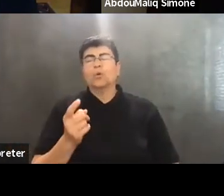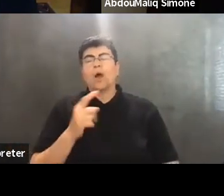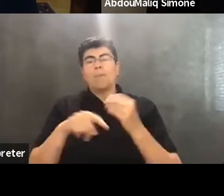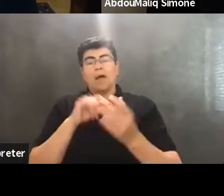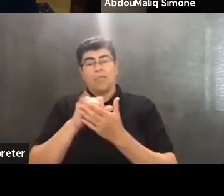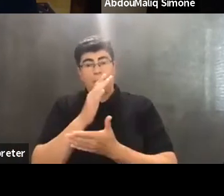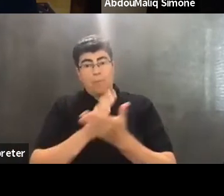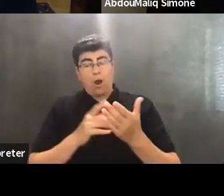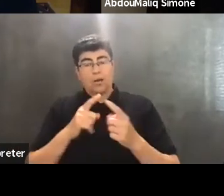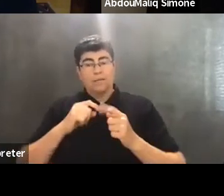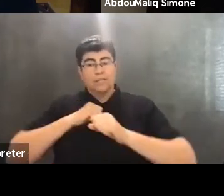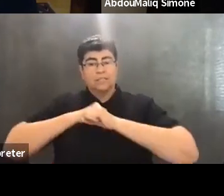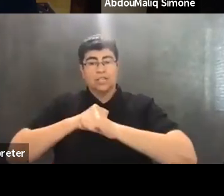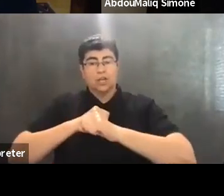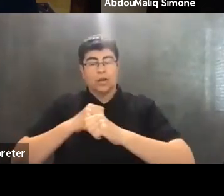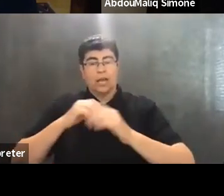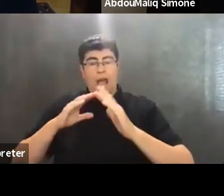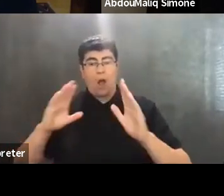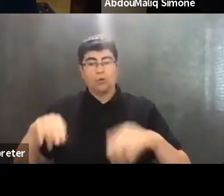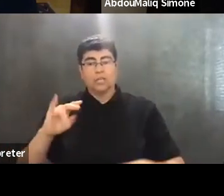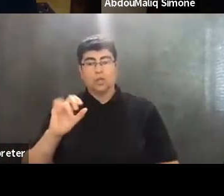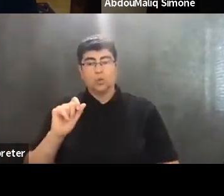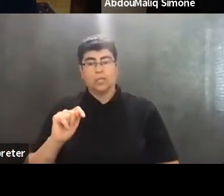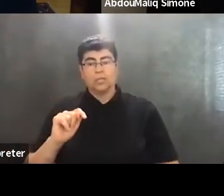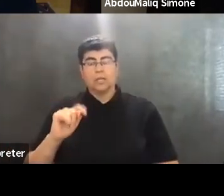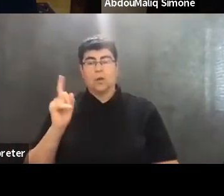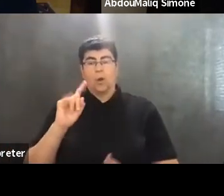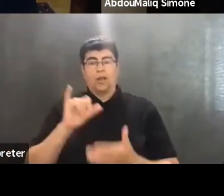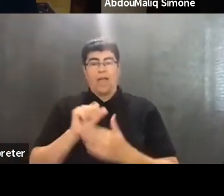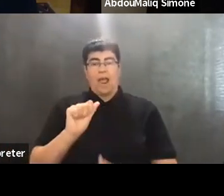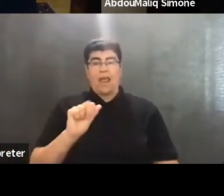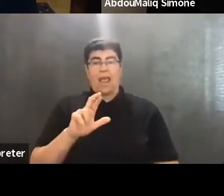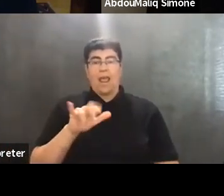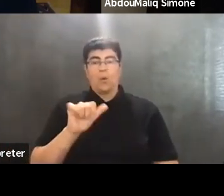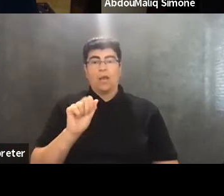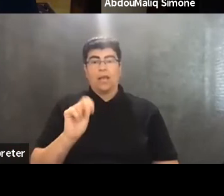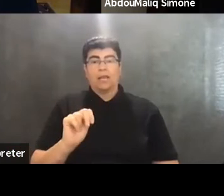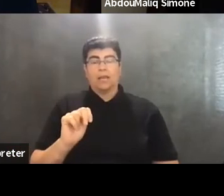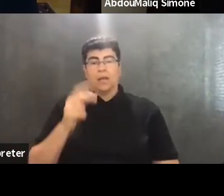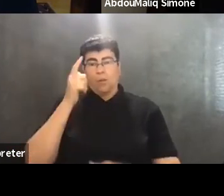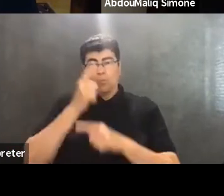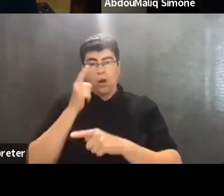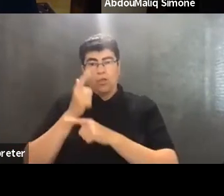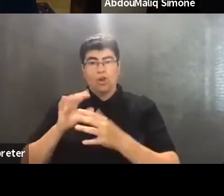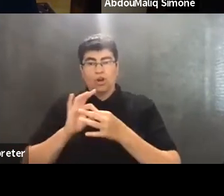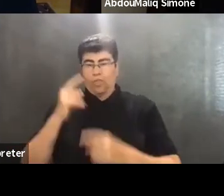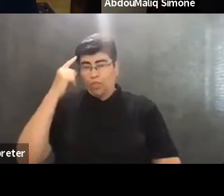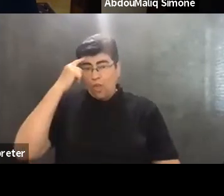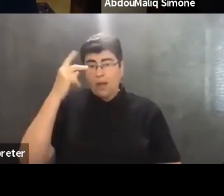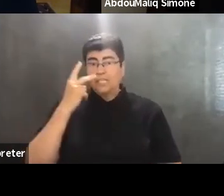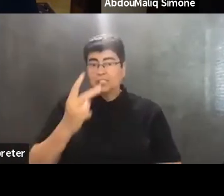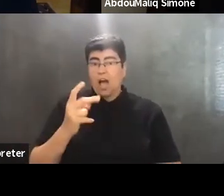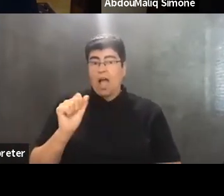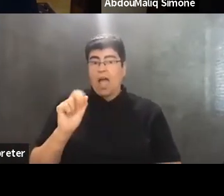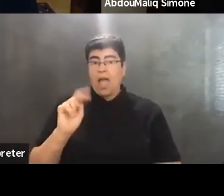of the security housing unit where that Aryan Brotherhood guy saw, he saw Angela Davis and